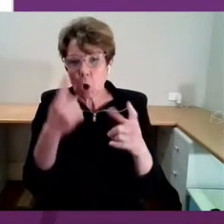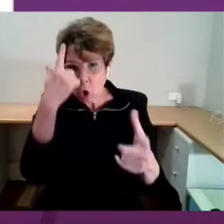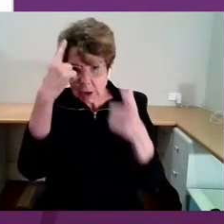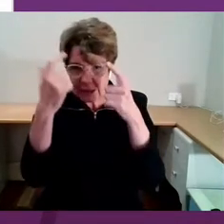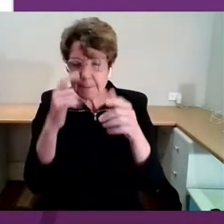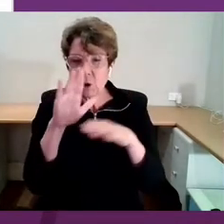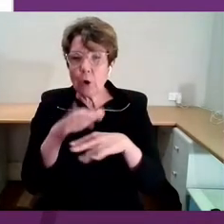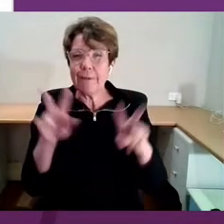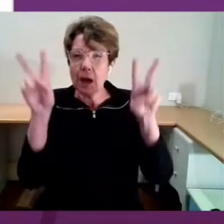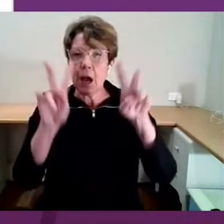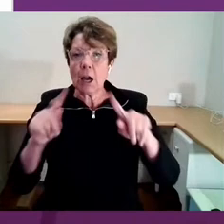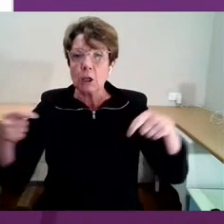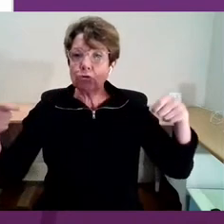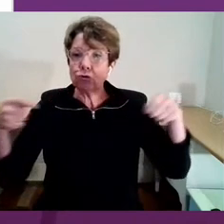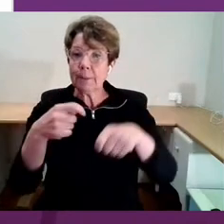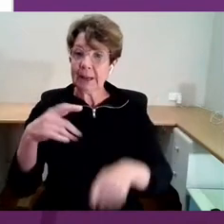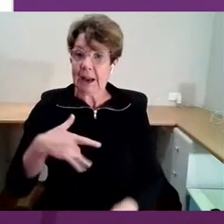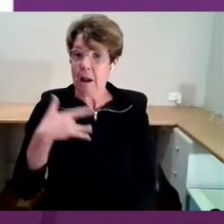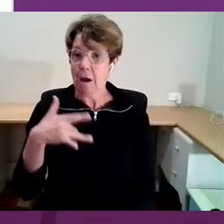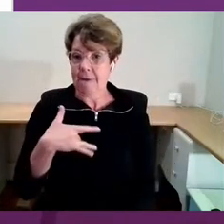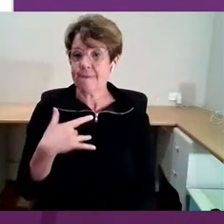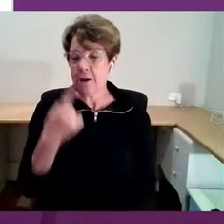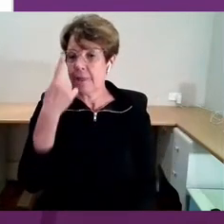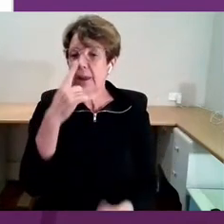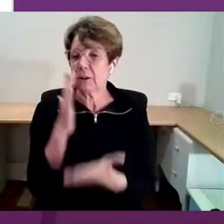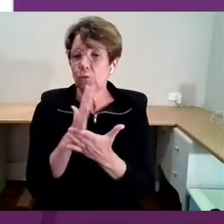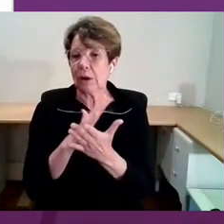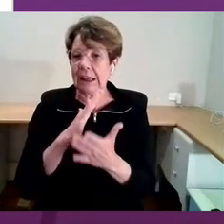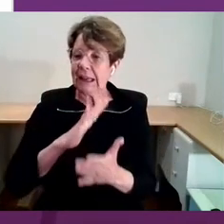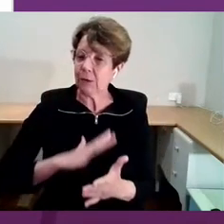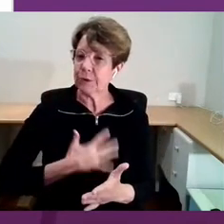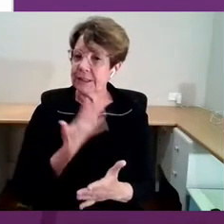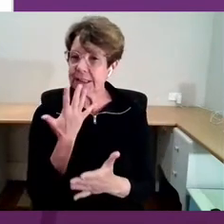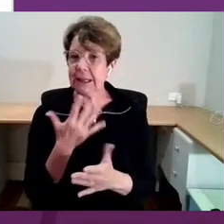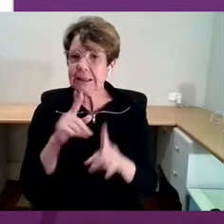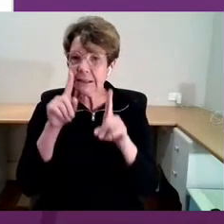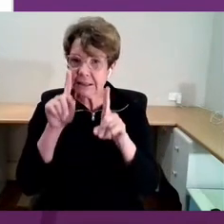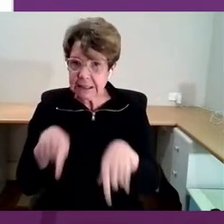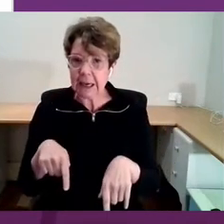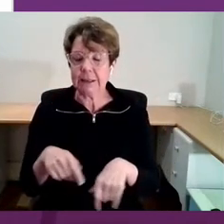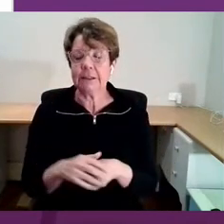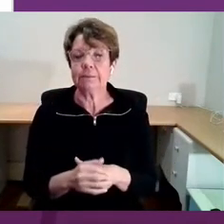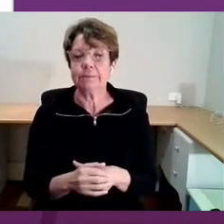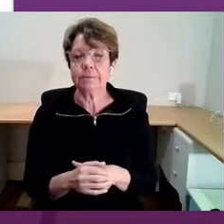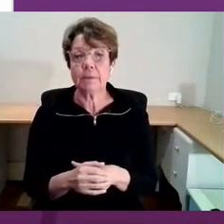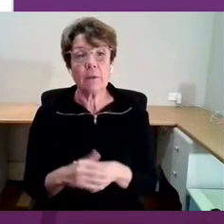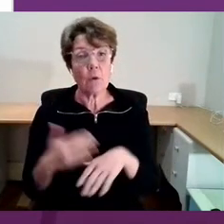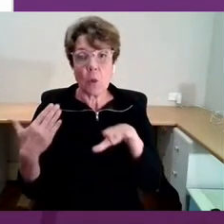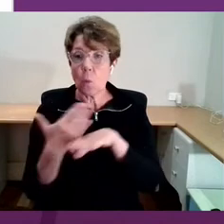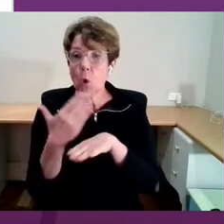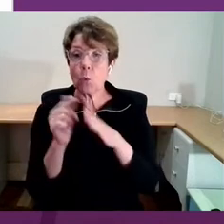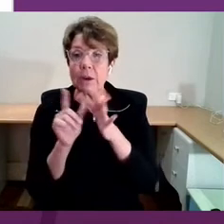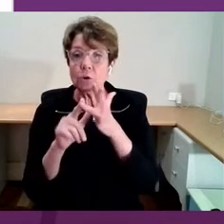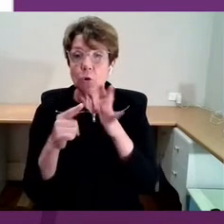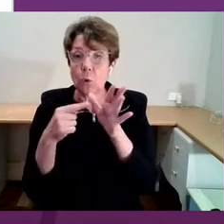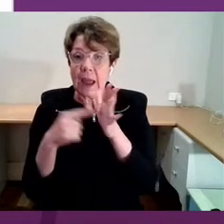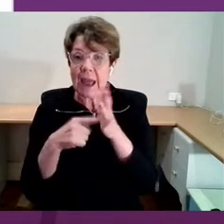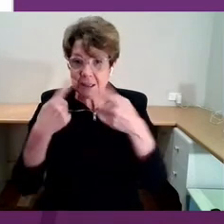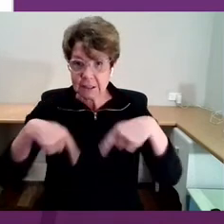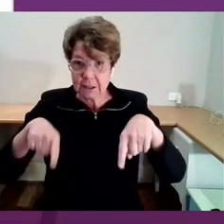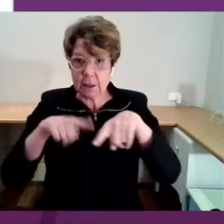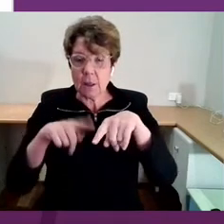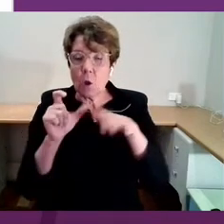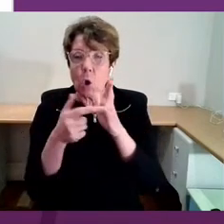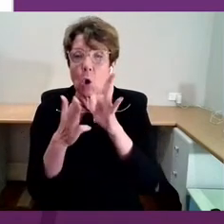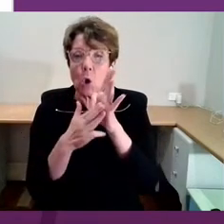a really interesting starting point for the work that we do at the Commission, and how we may try and